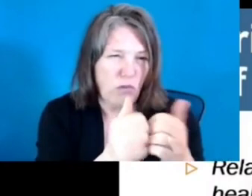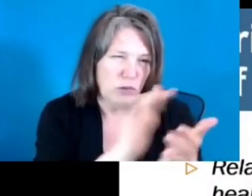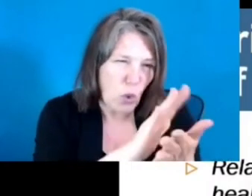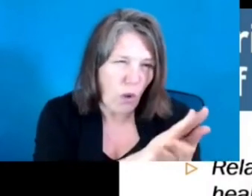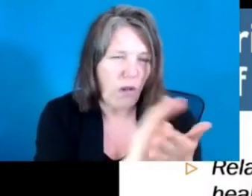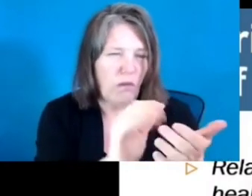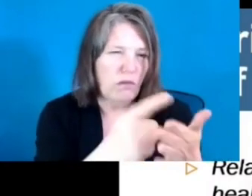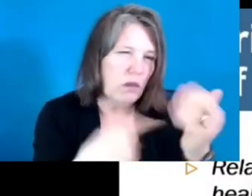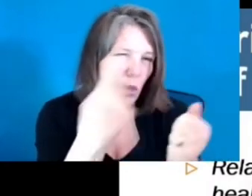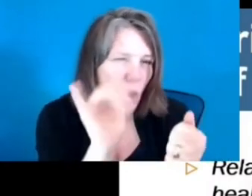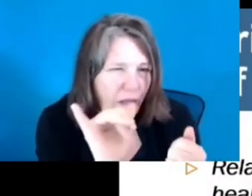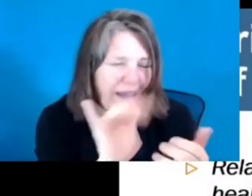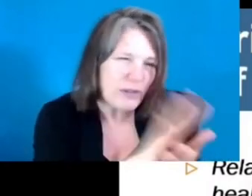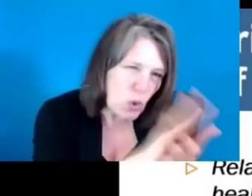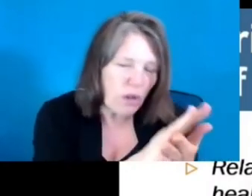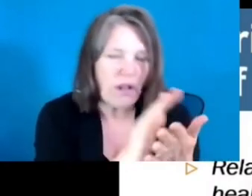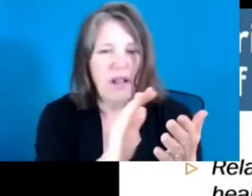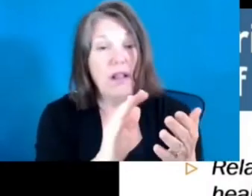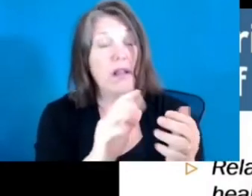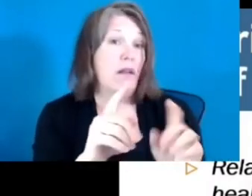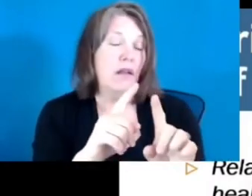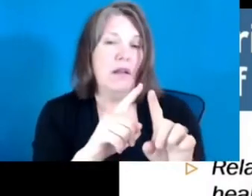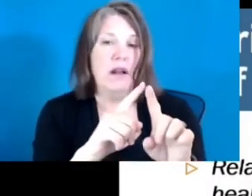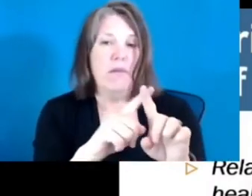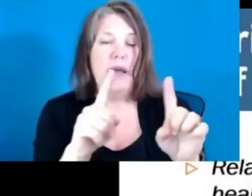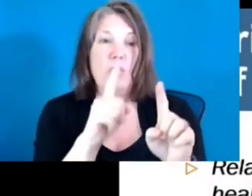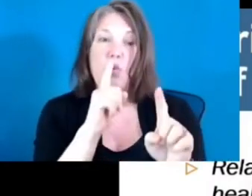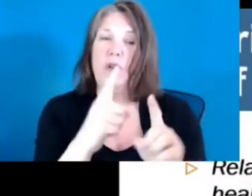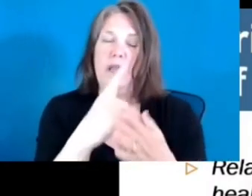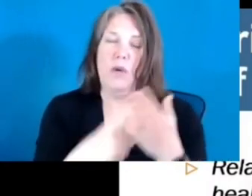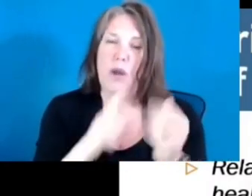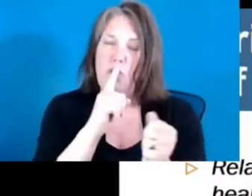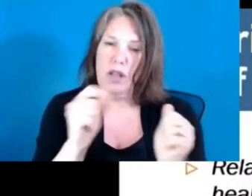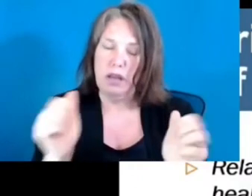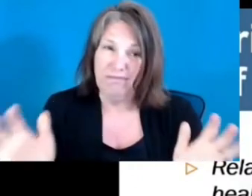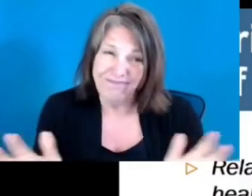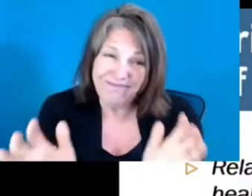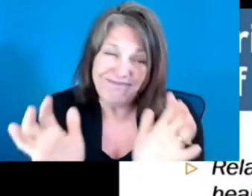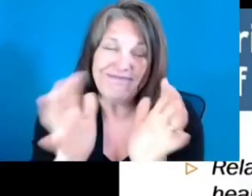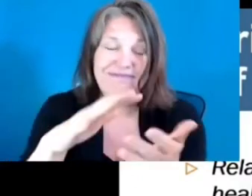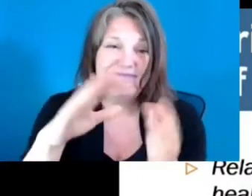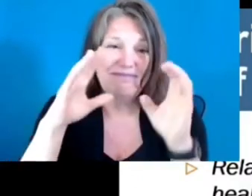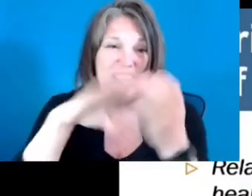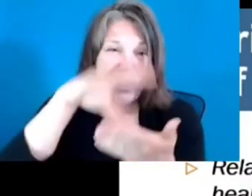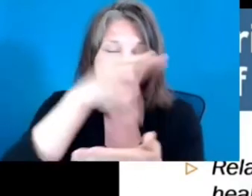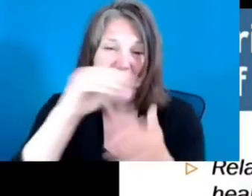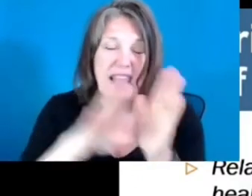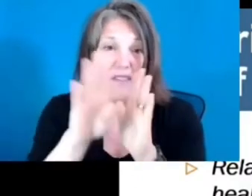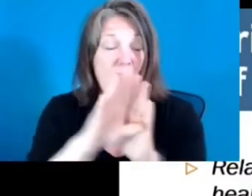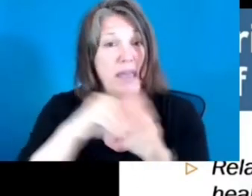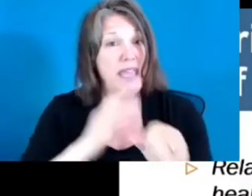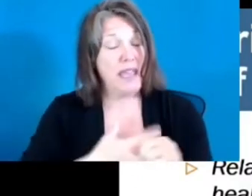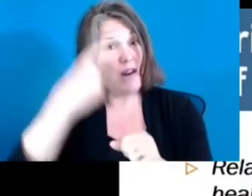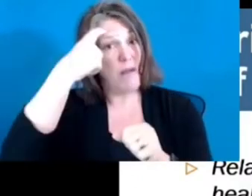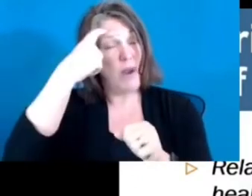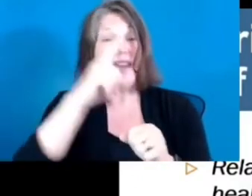healthy development and learning. In fact, in our brains, it is the relationships that parents have with their children, that children have